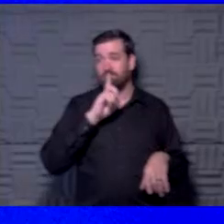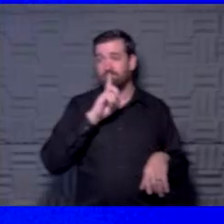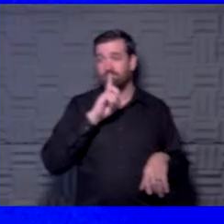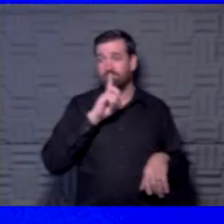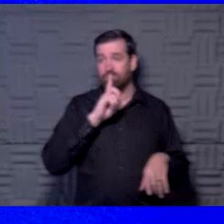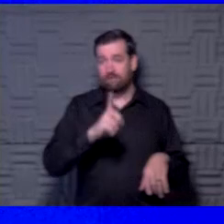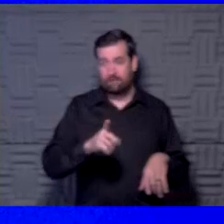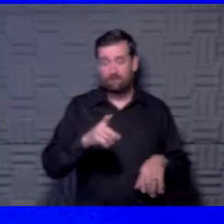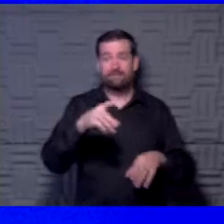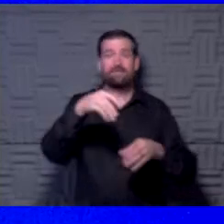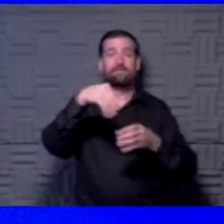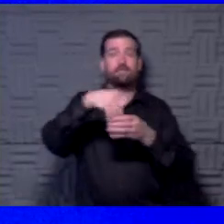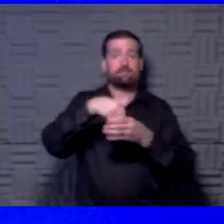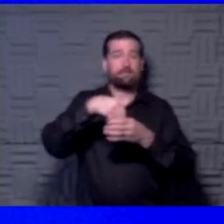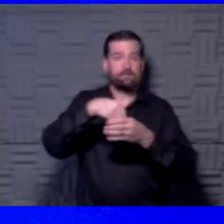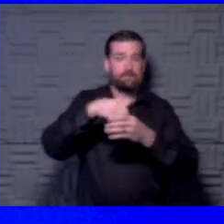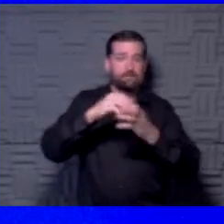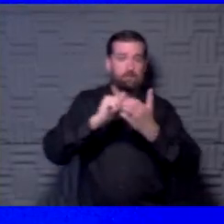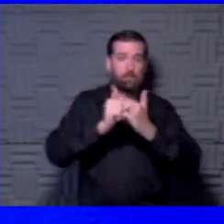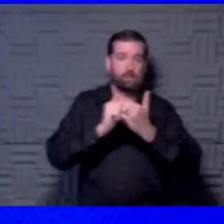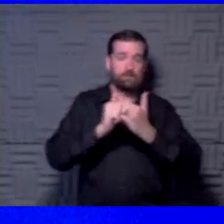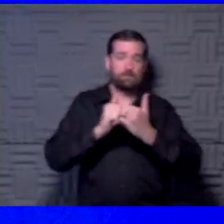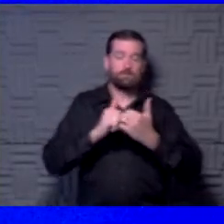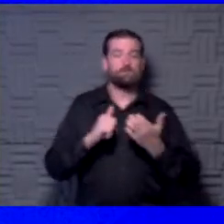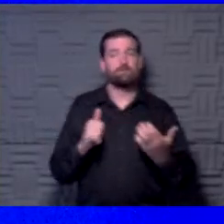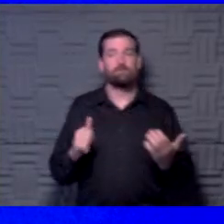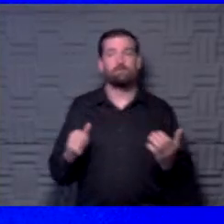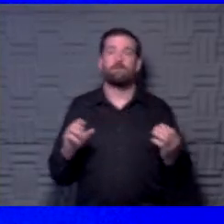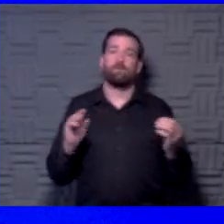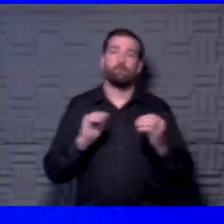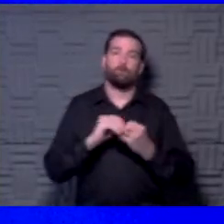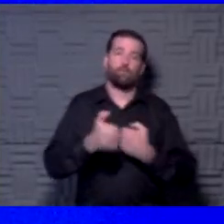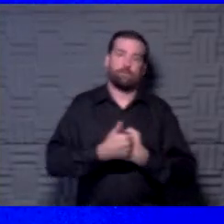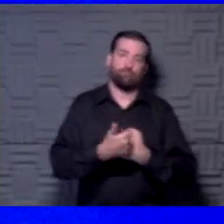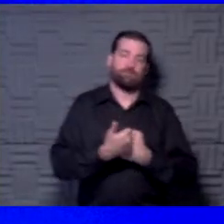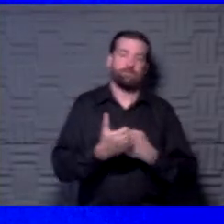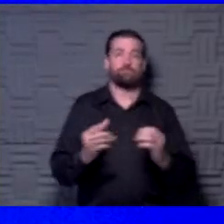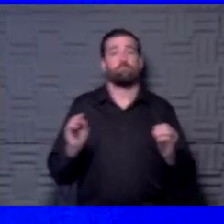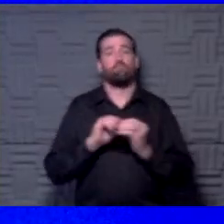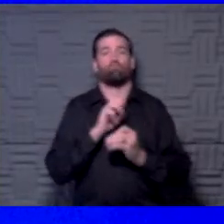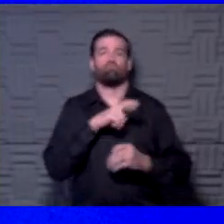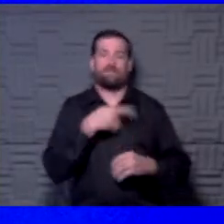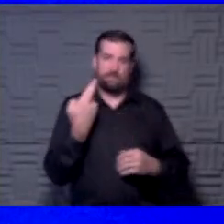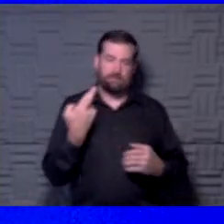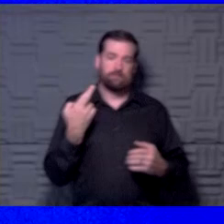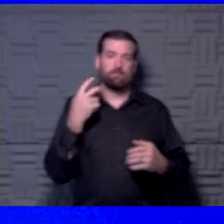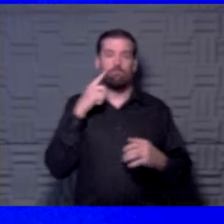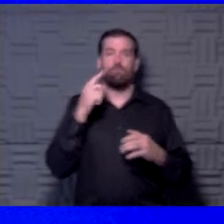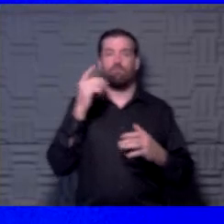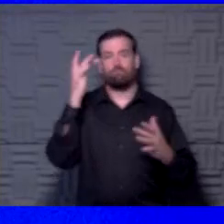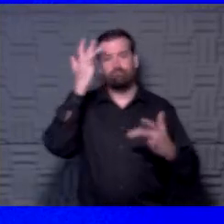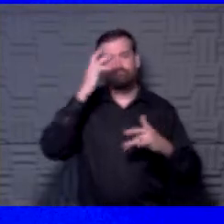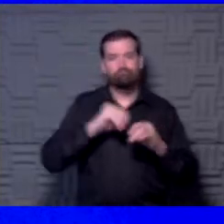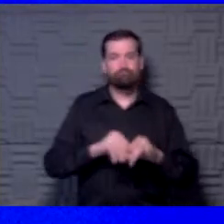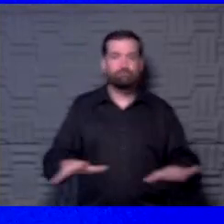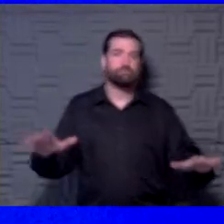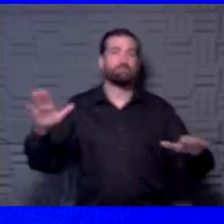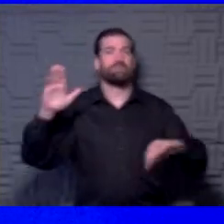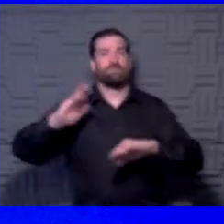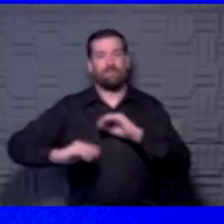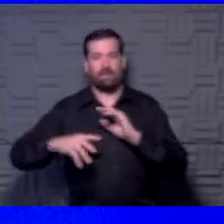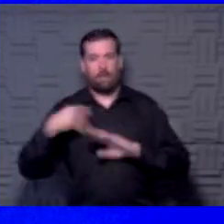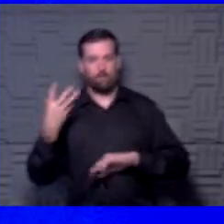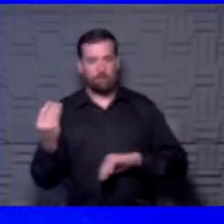certainly indoor sports are definitely more dangerous, more risky for spread of the disease than outdoor sports.